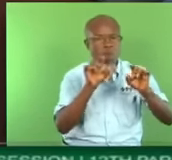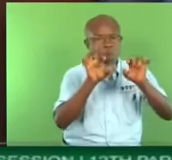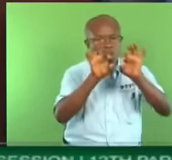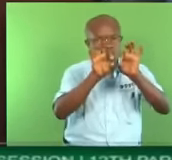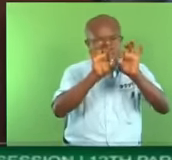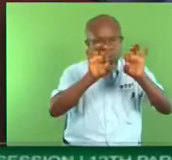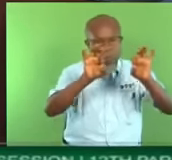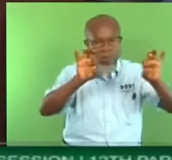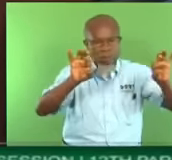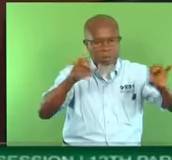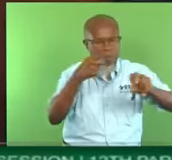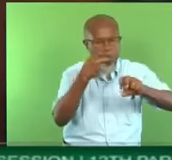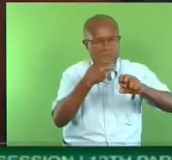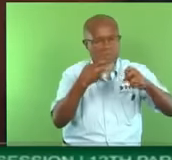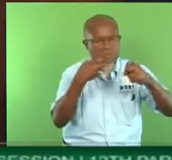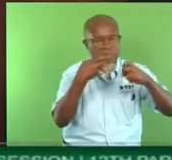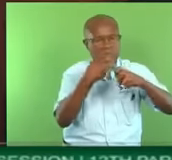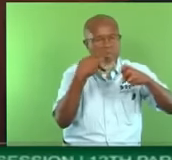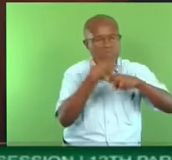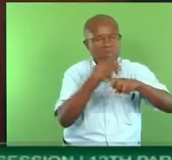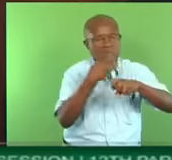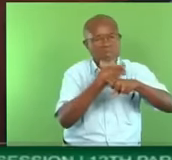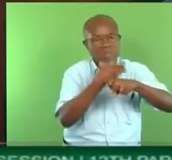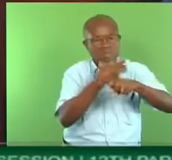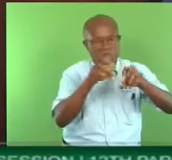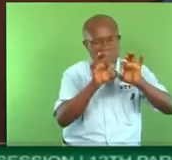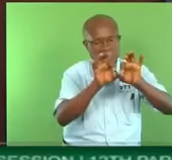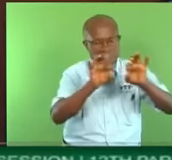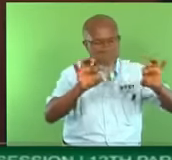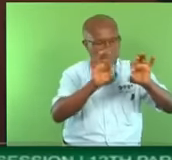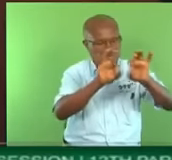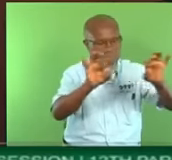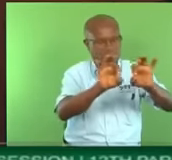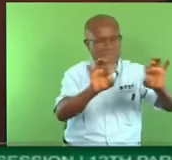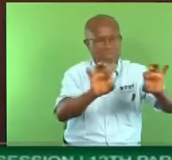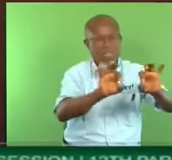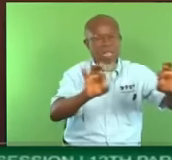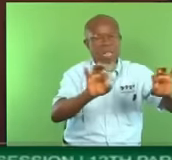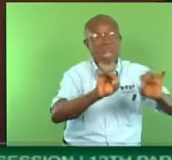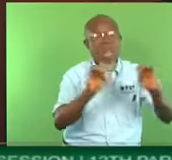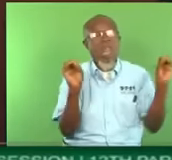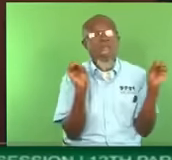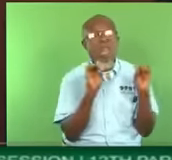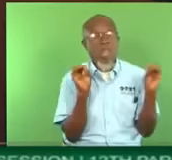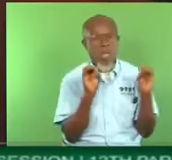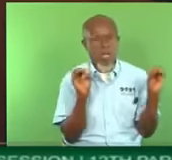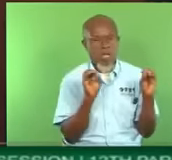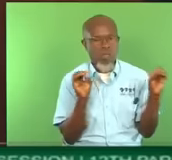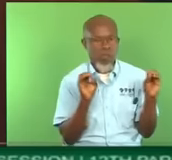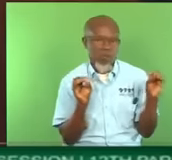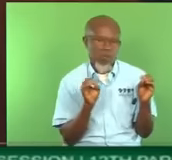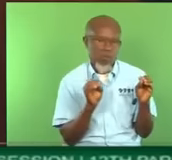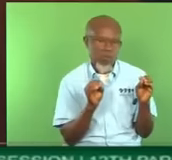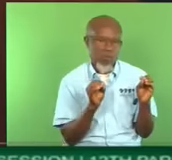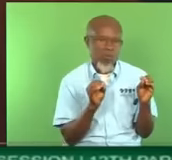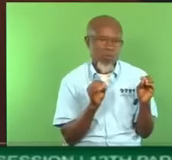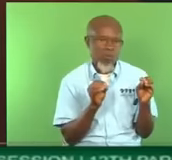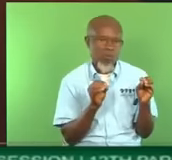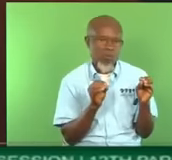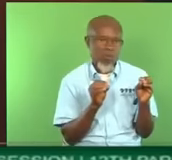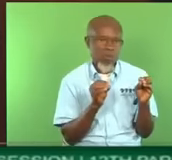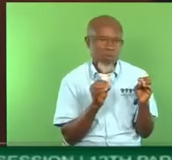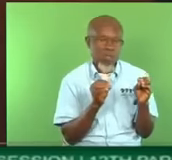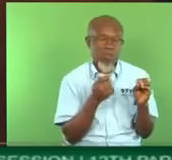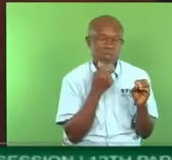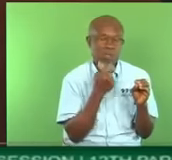No steel. They have no steel in So the concrete with no steel. So I want to tell people who take in these homes, I hope they